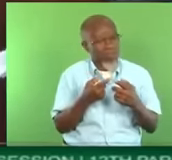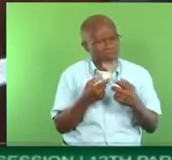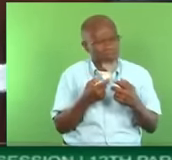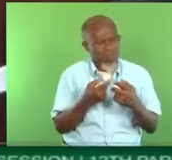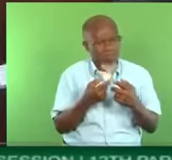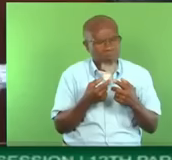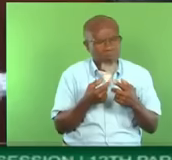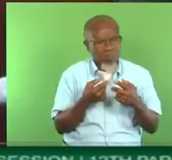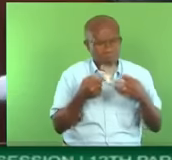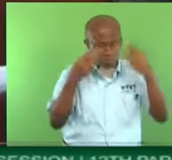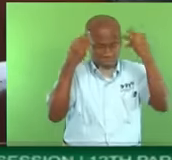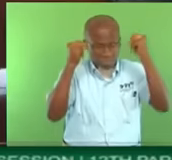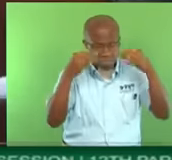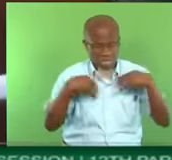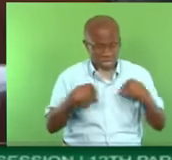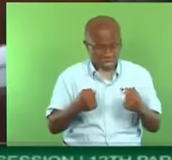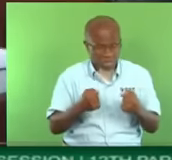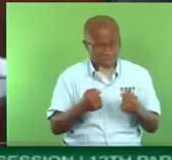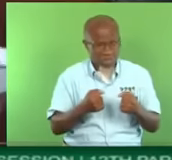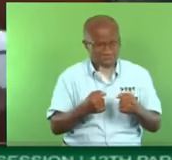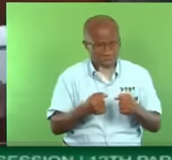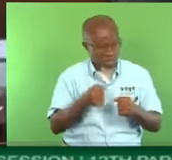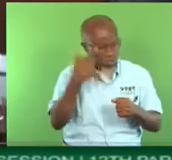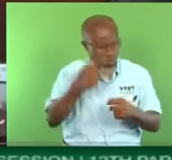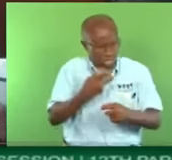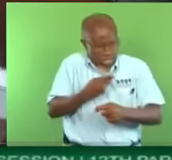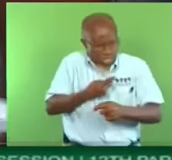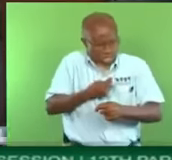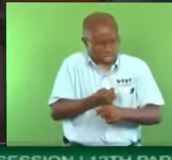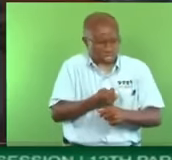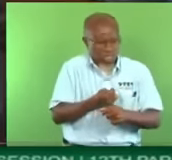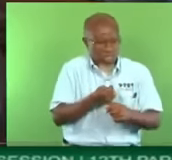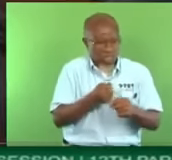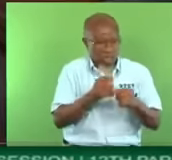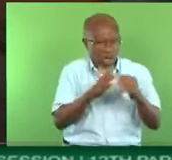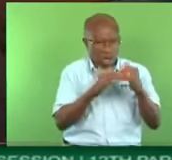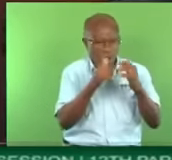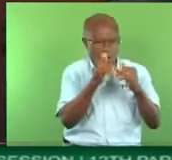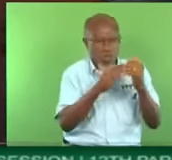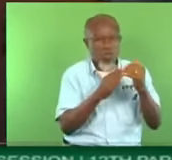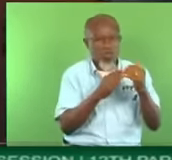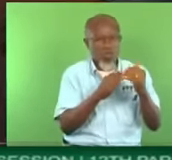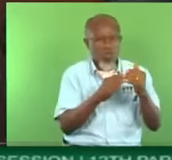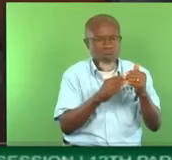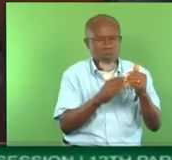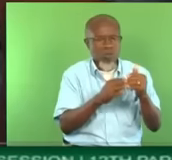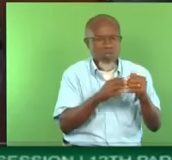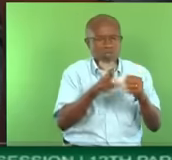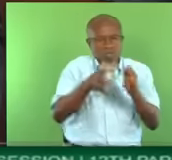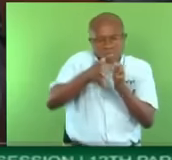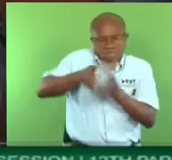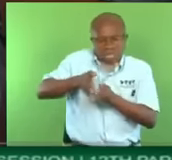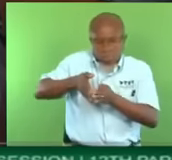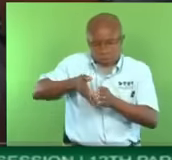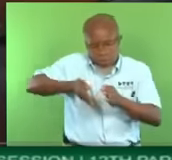some complicated scientific process with, I imagine, sophisticated technology to inject the soil.